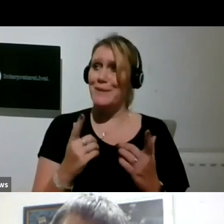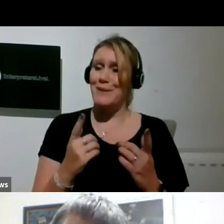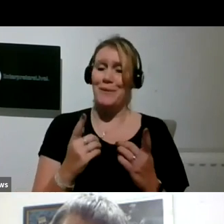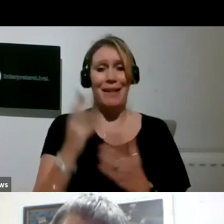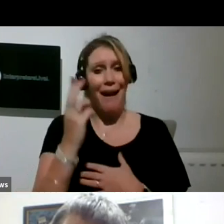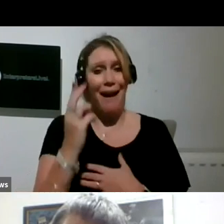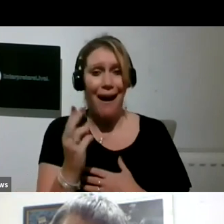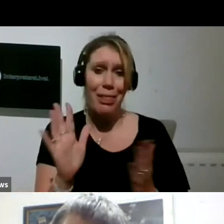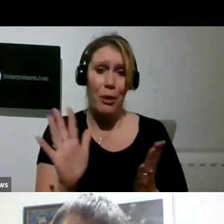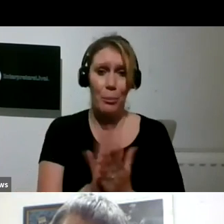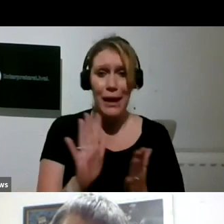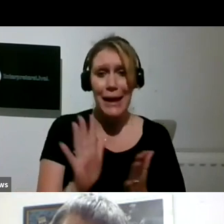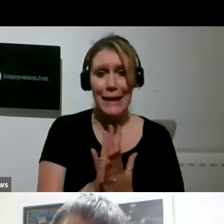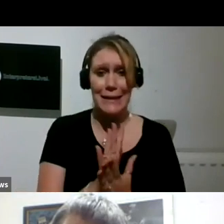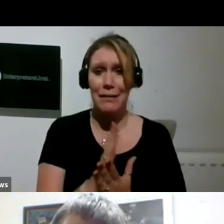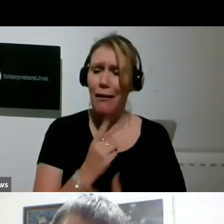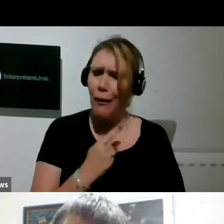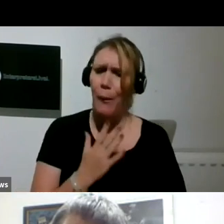Yes.